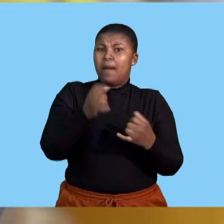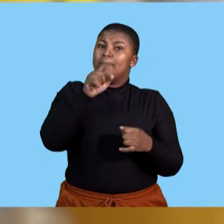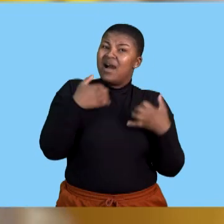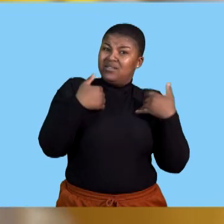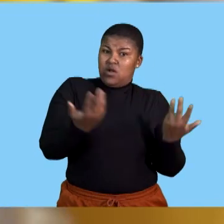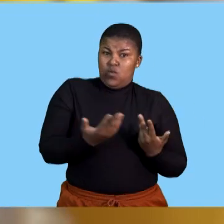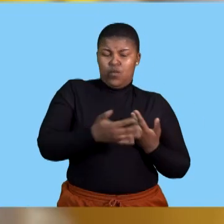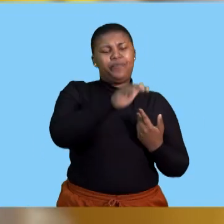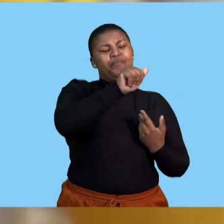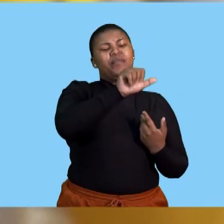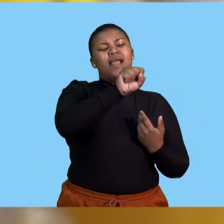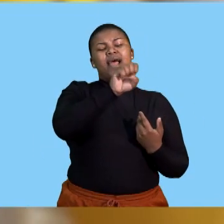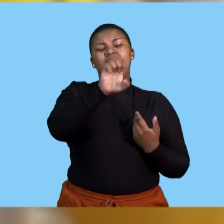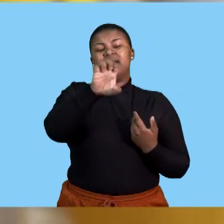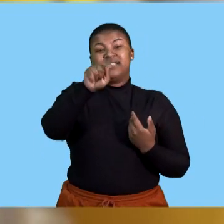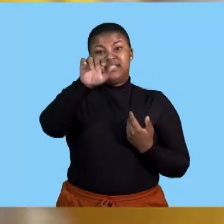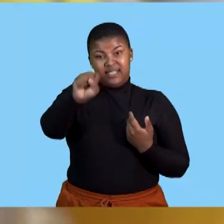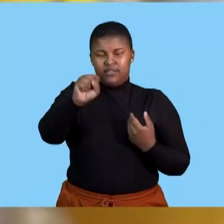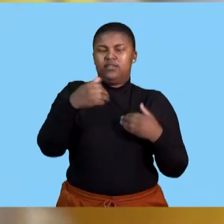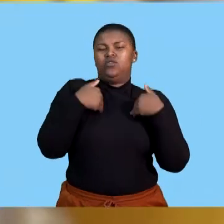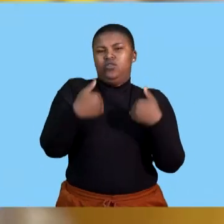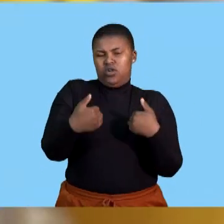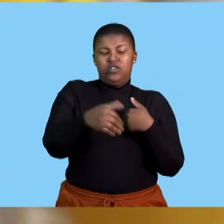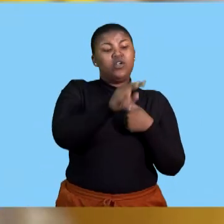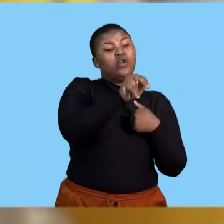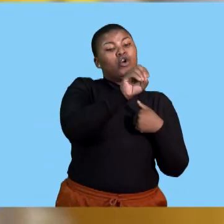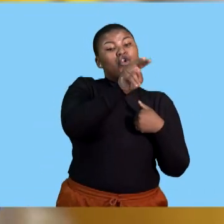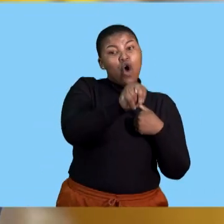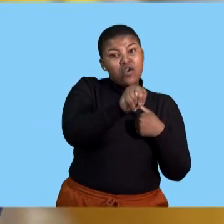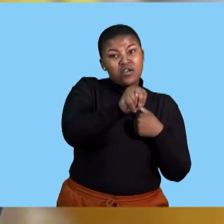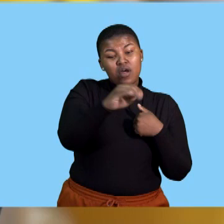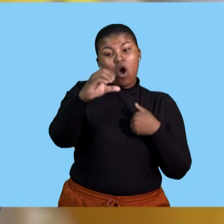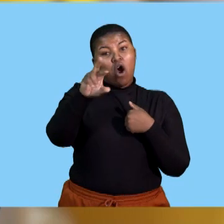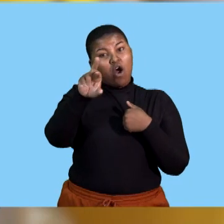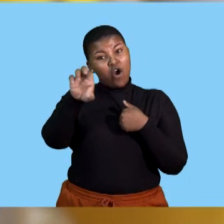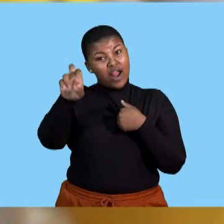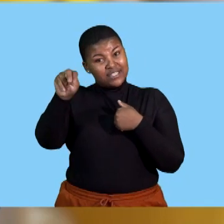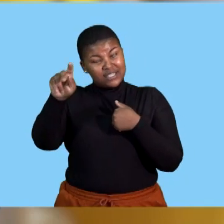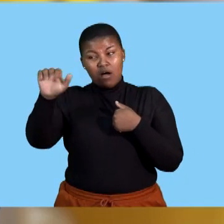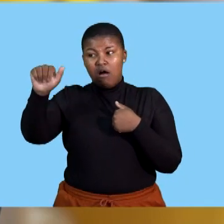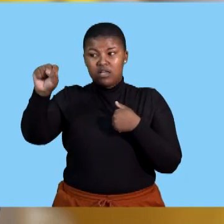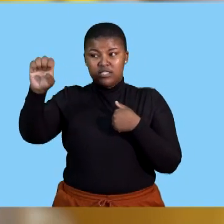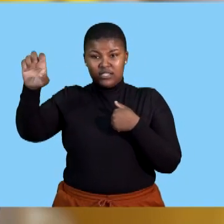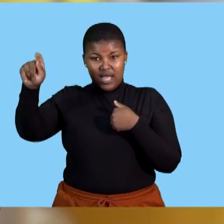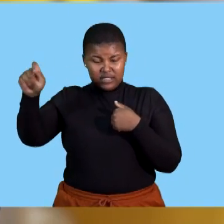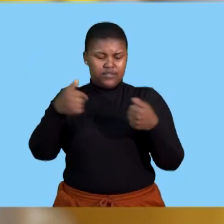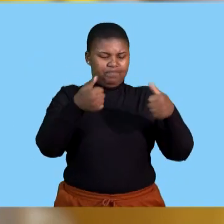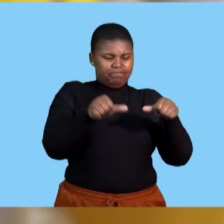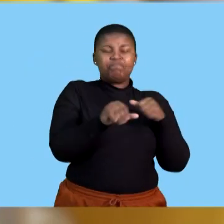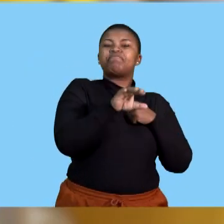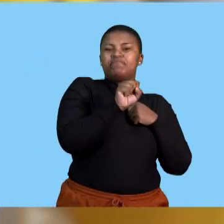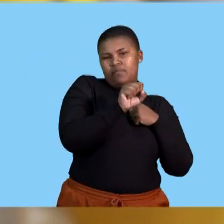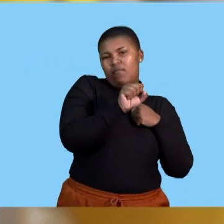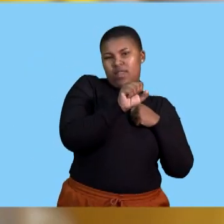you start with your assets. And under your assets, you have your non-current assets as well as current assets. Then you now have your